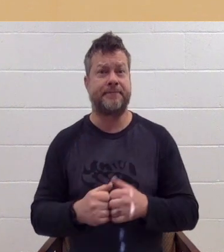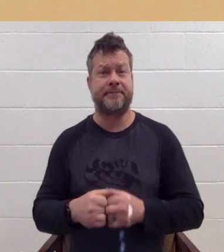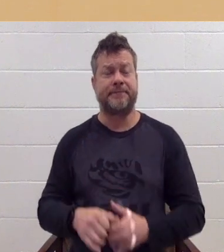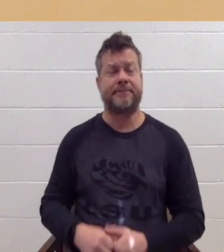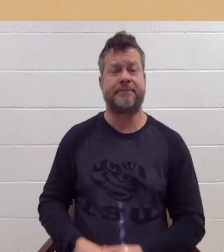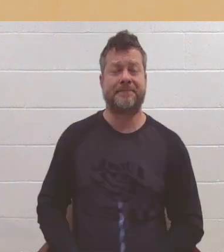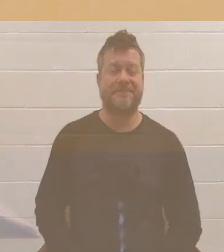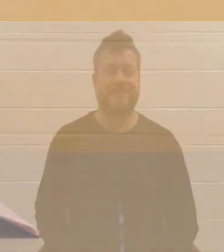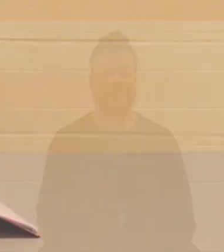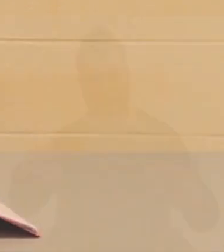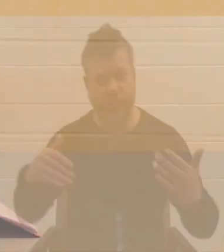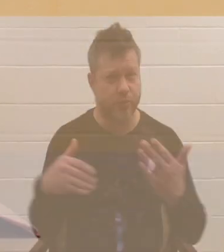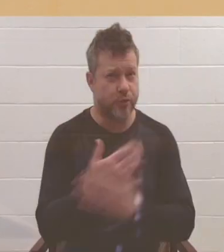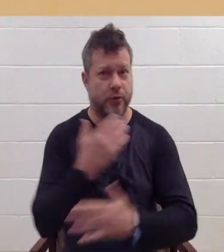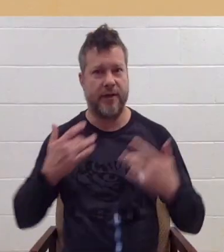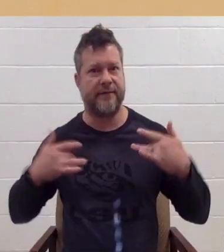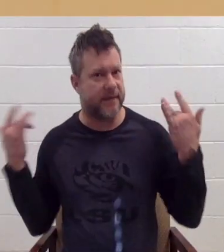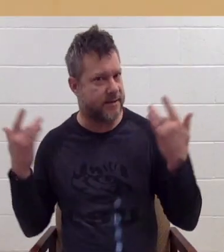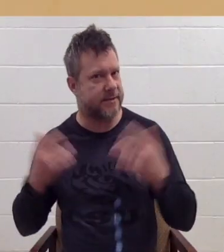Now for upcoming events.